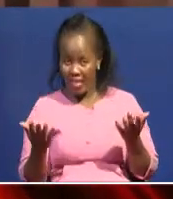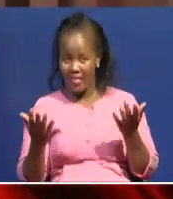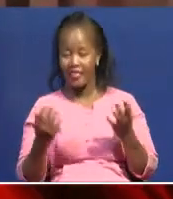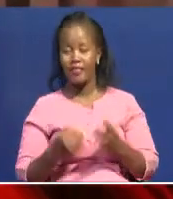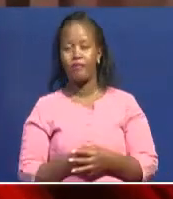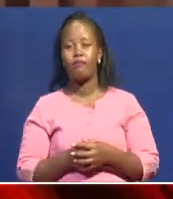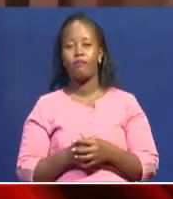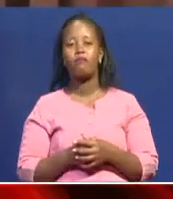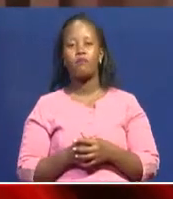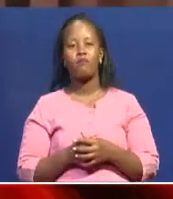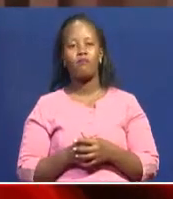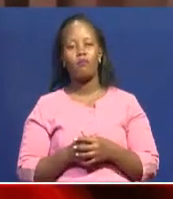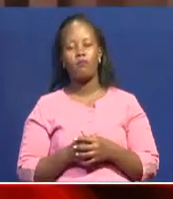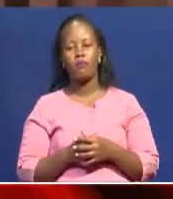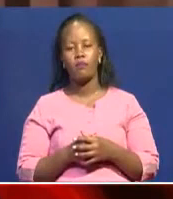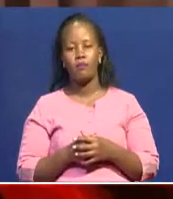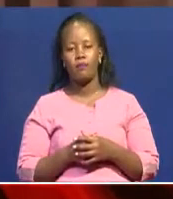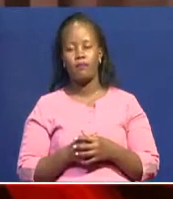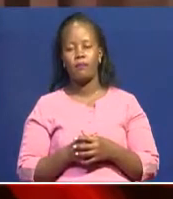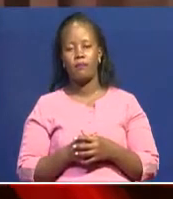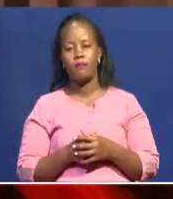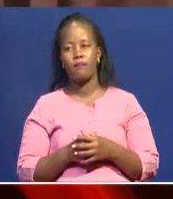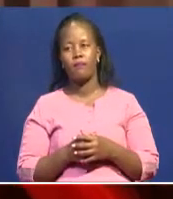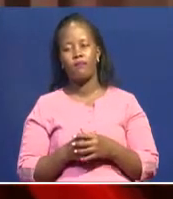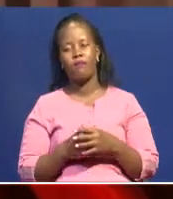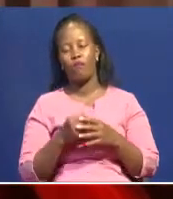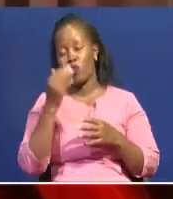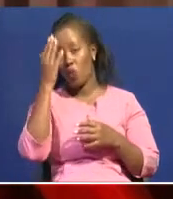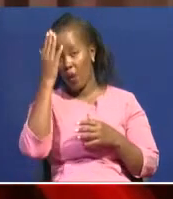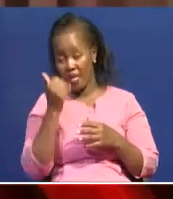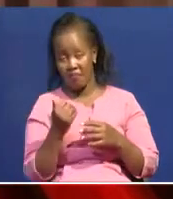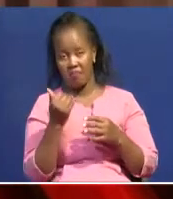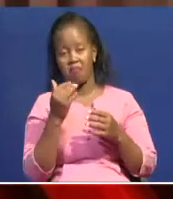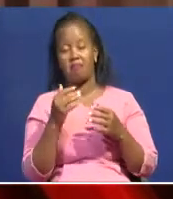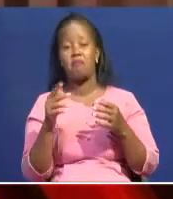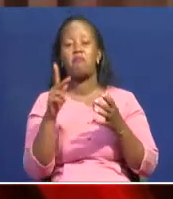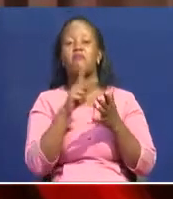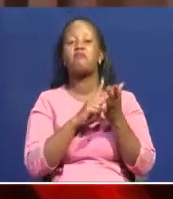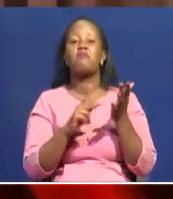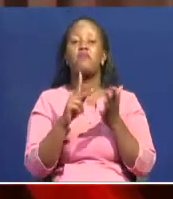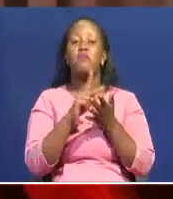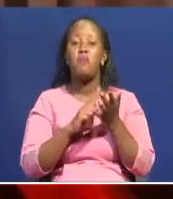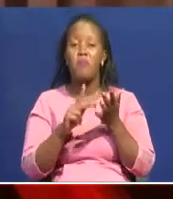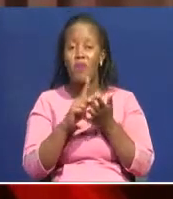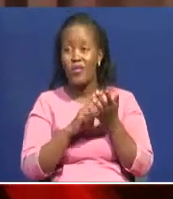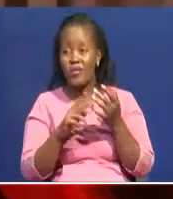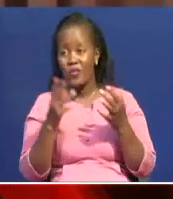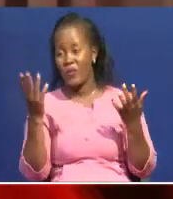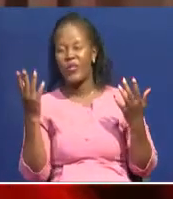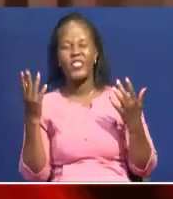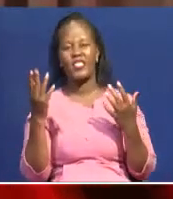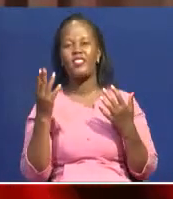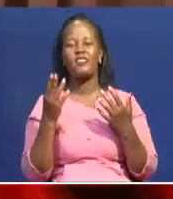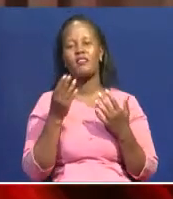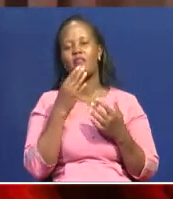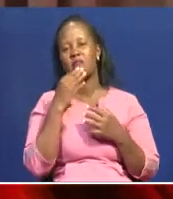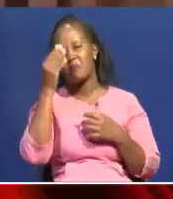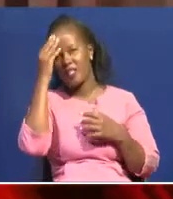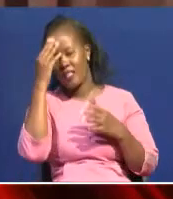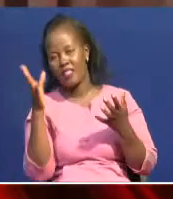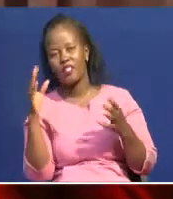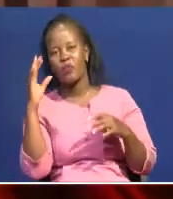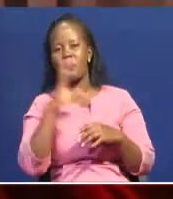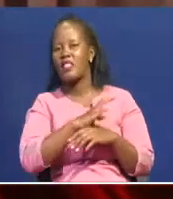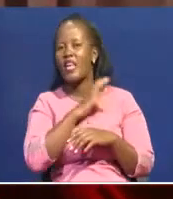because of what poison disguised as alcohol has done to our